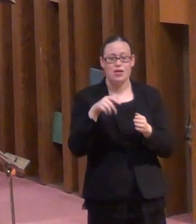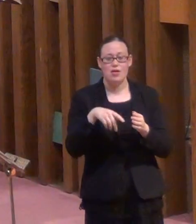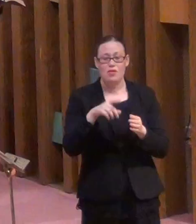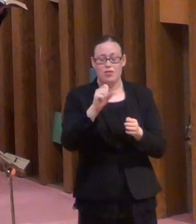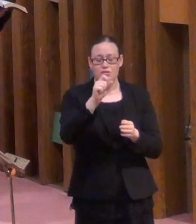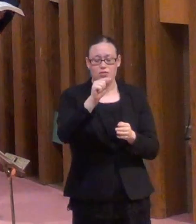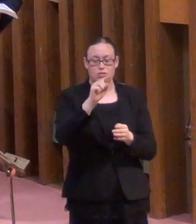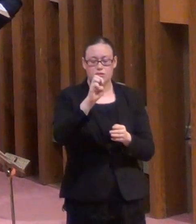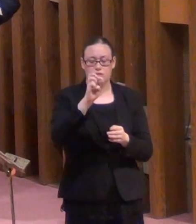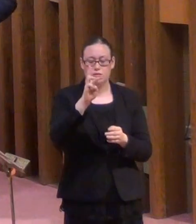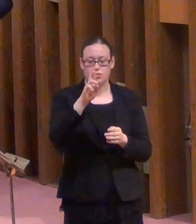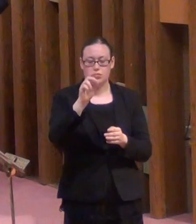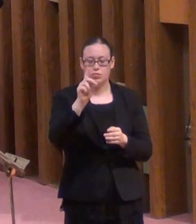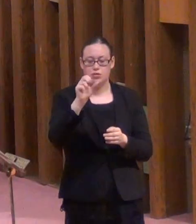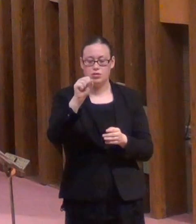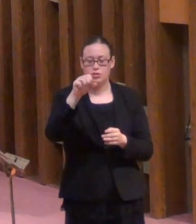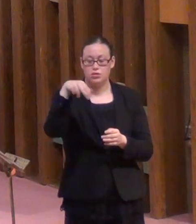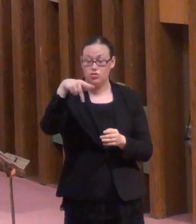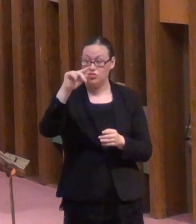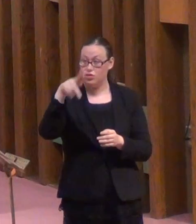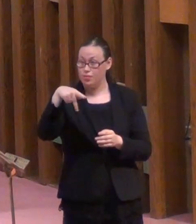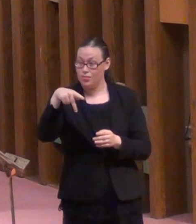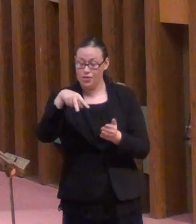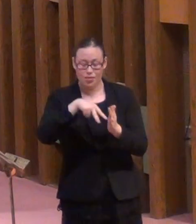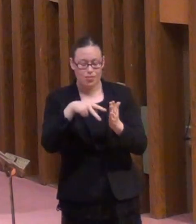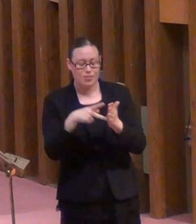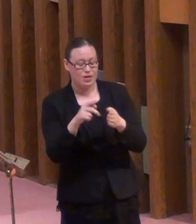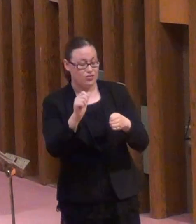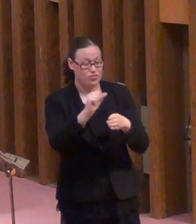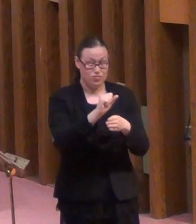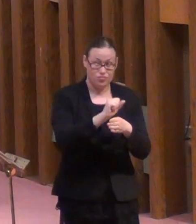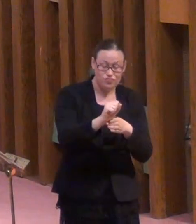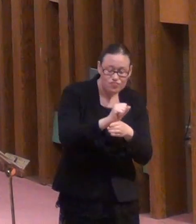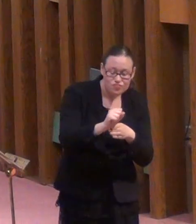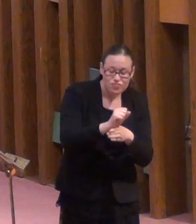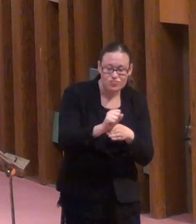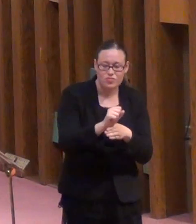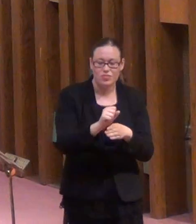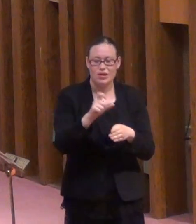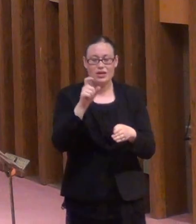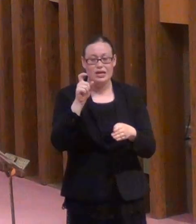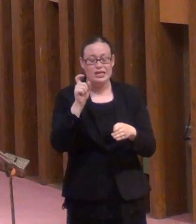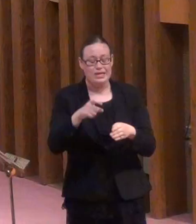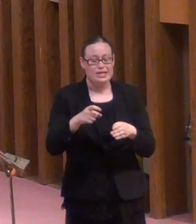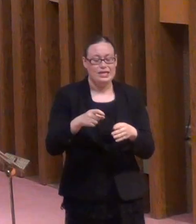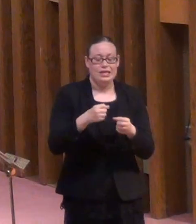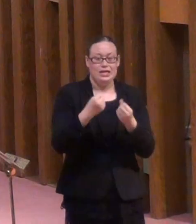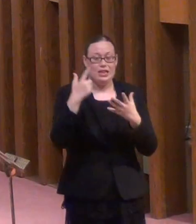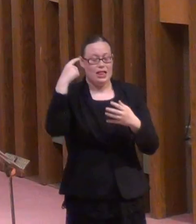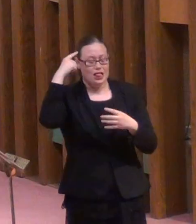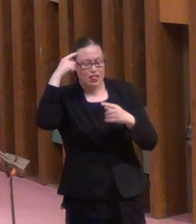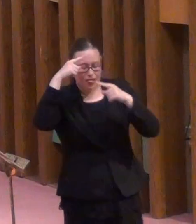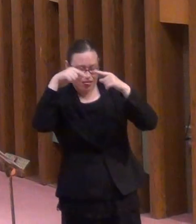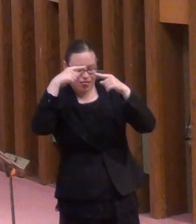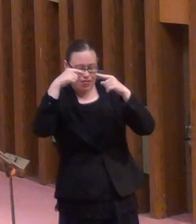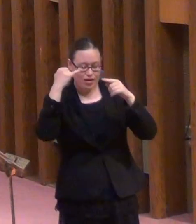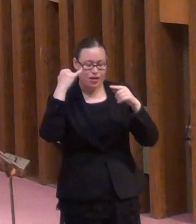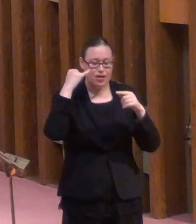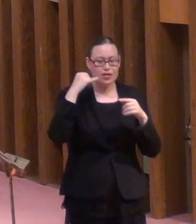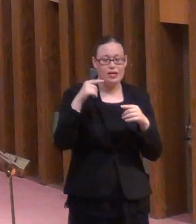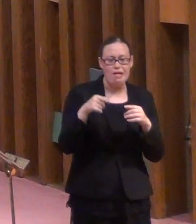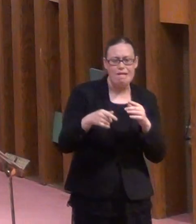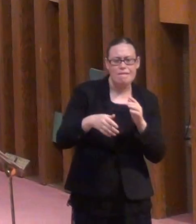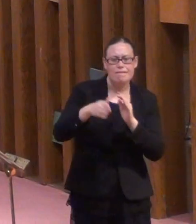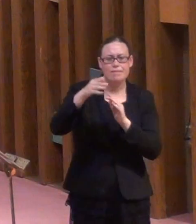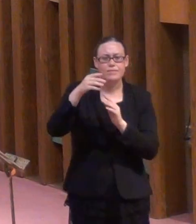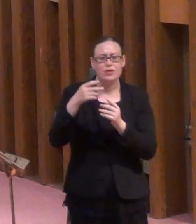thought and willpower. Now, when you're young and you have money, maybe it burned a hole in your pocket. Maybe you